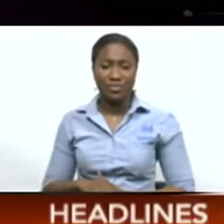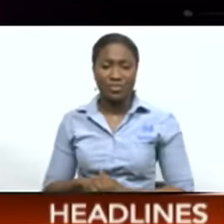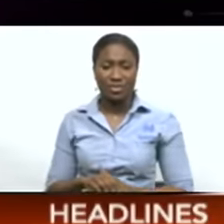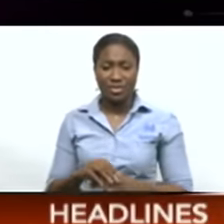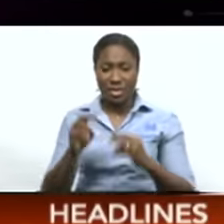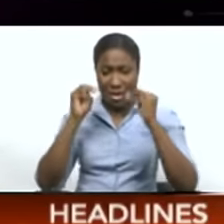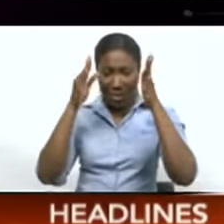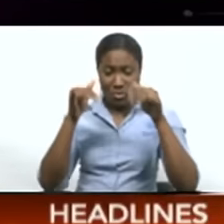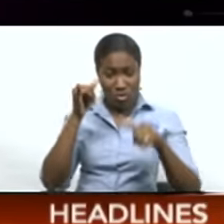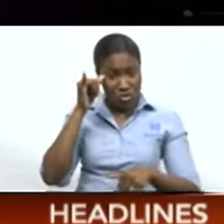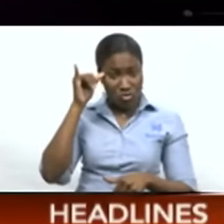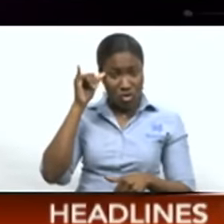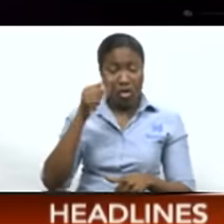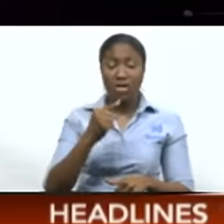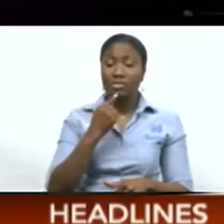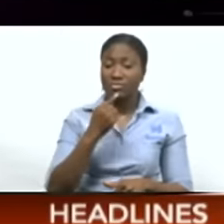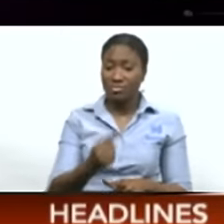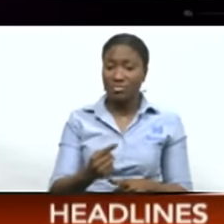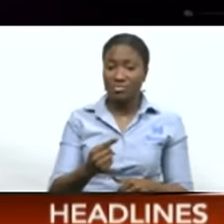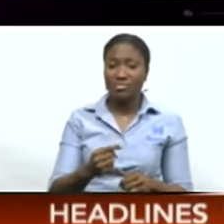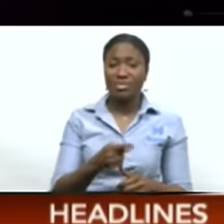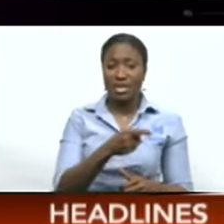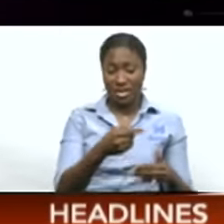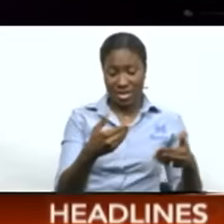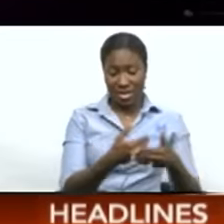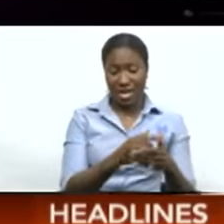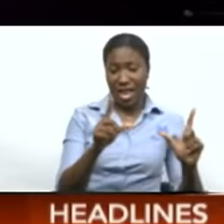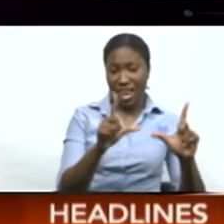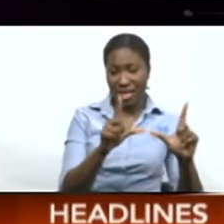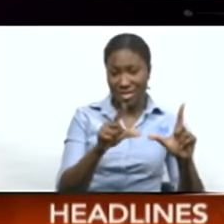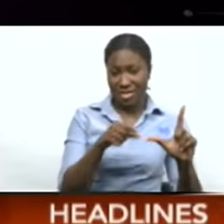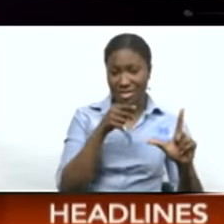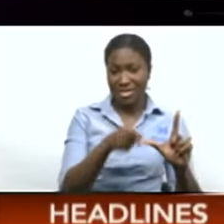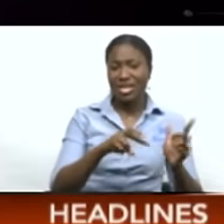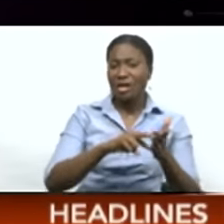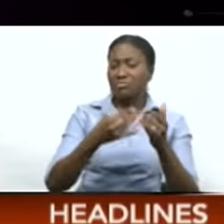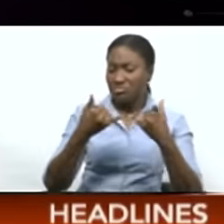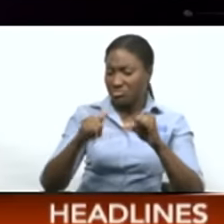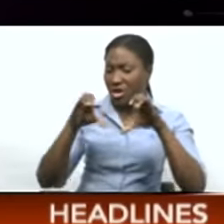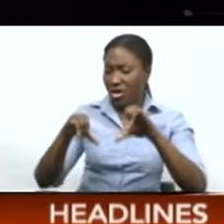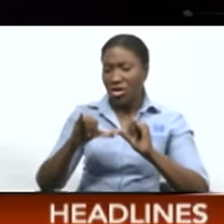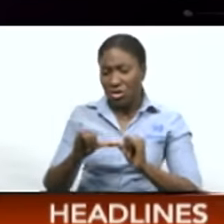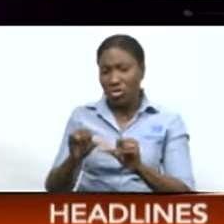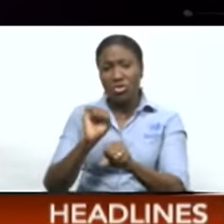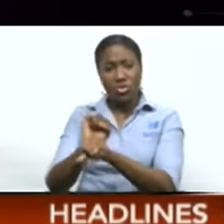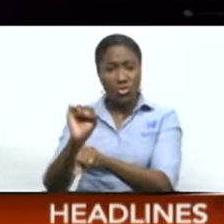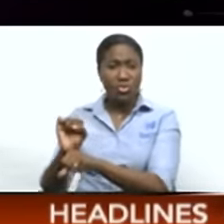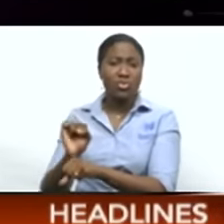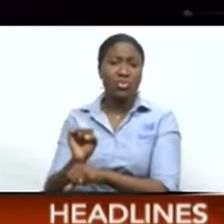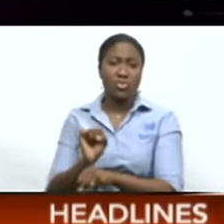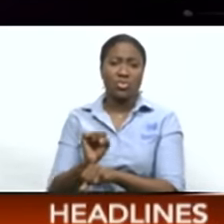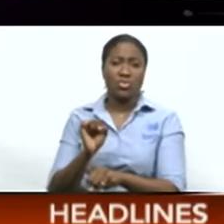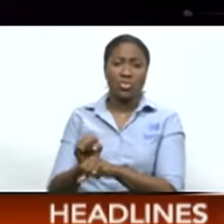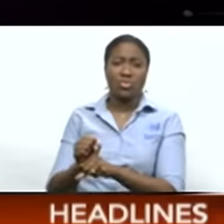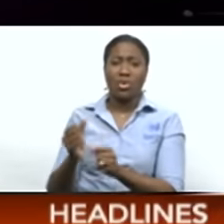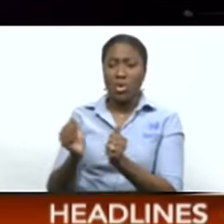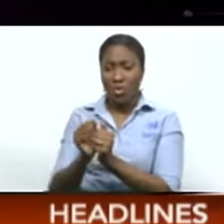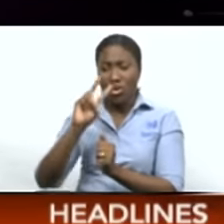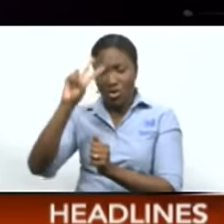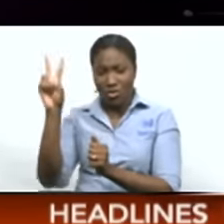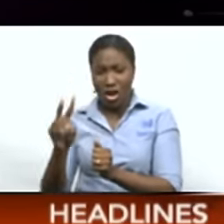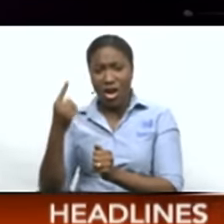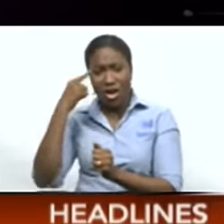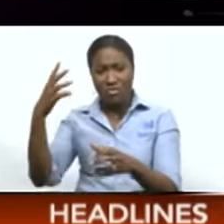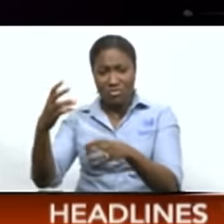further explained that the general OFAC license does not affect the work being undertaken by this government and the government of Venezuela to